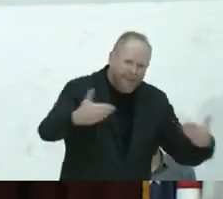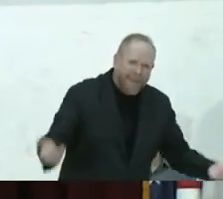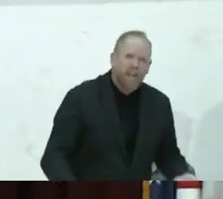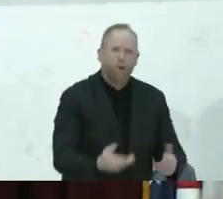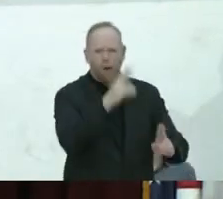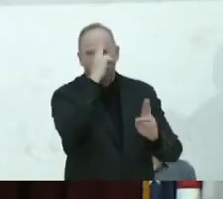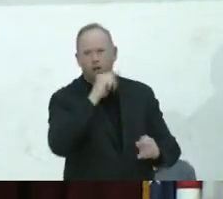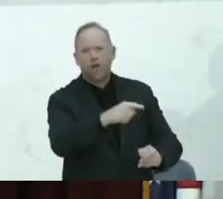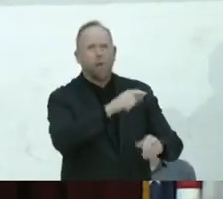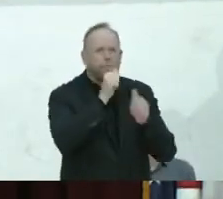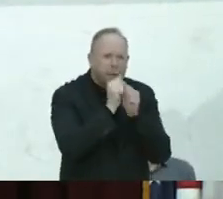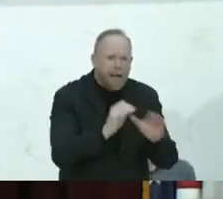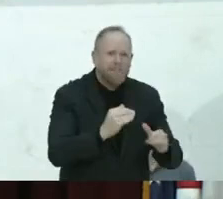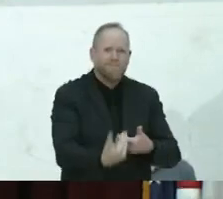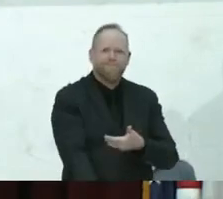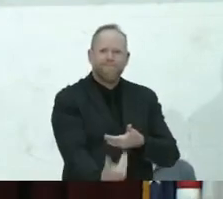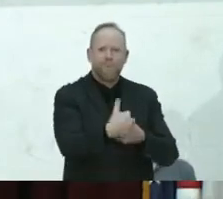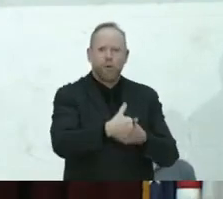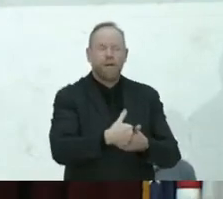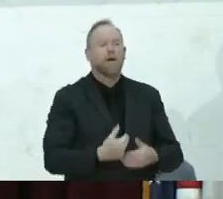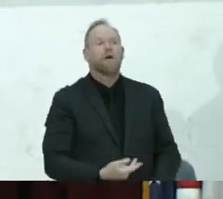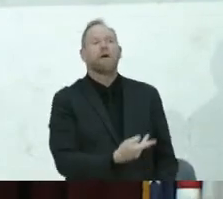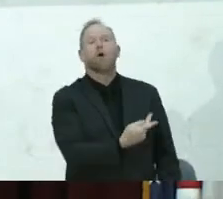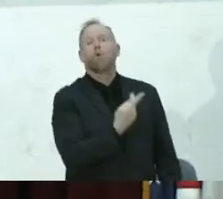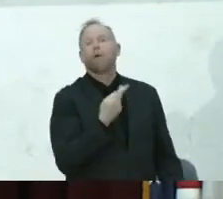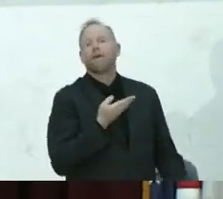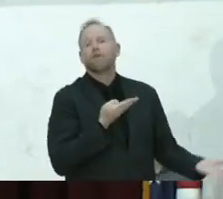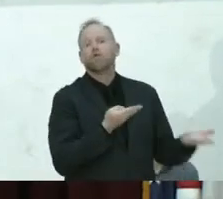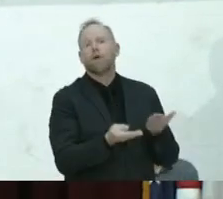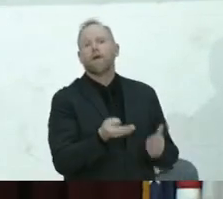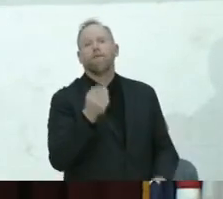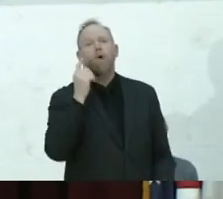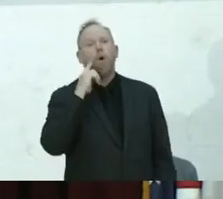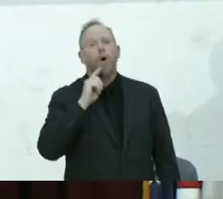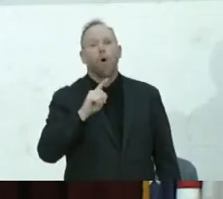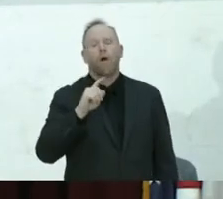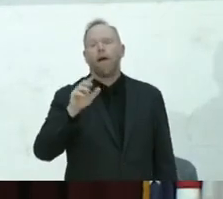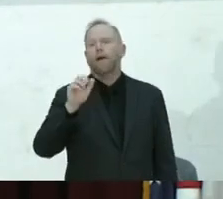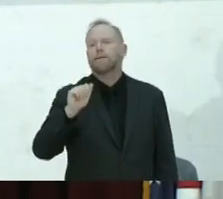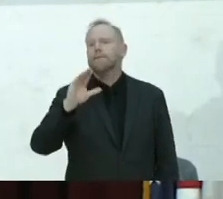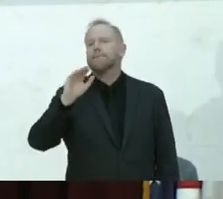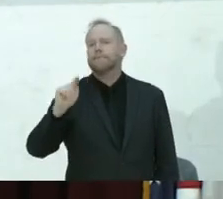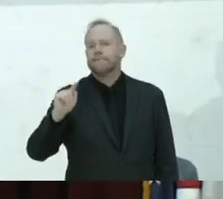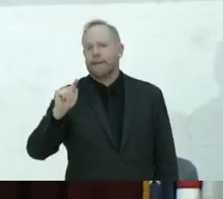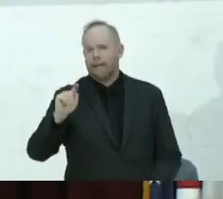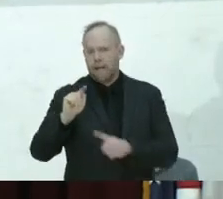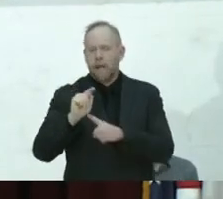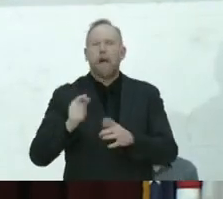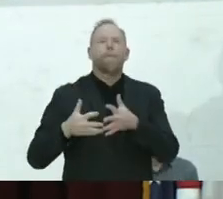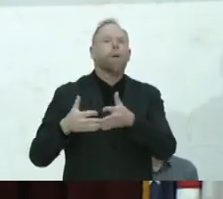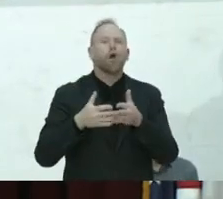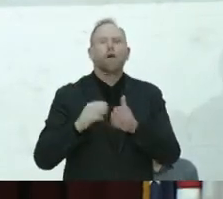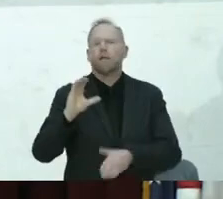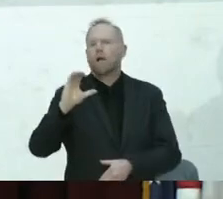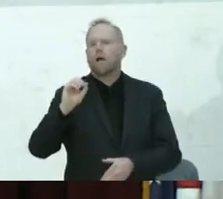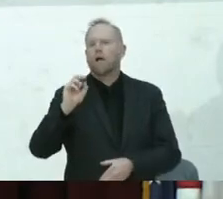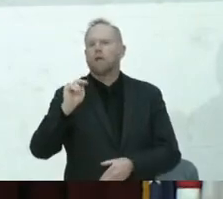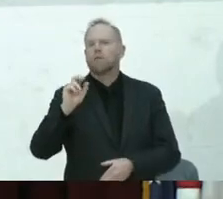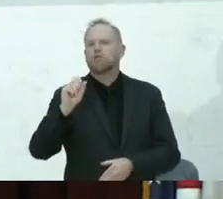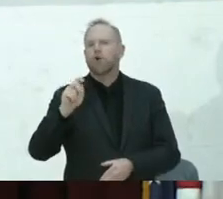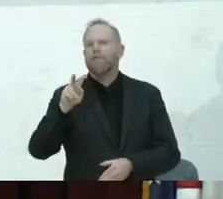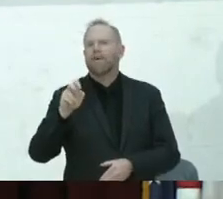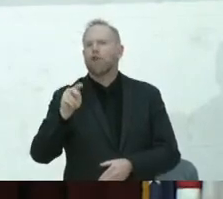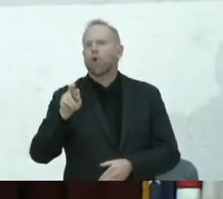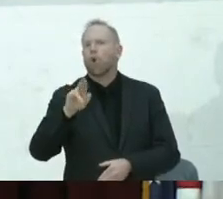So blessed to have you with us. He and I serve on the ACT Board of Directors, American Conservatory Theater. His commitment to